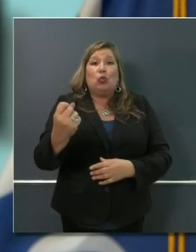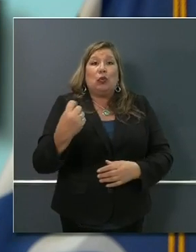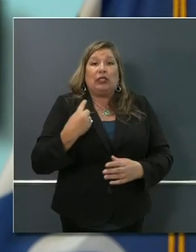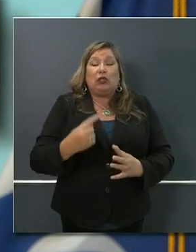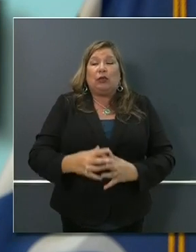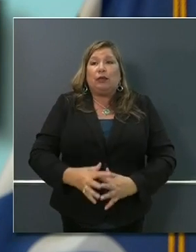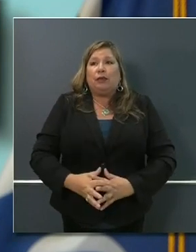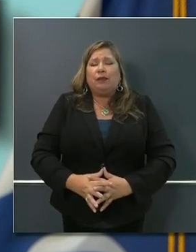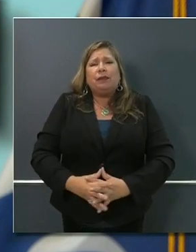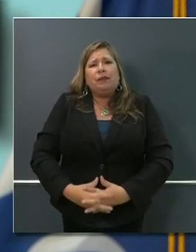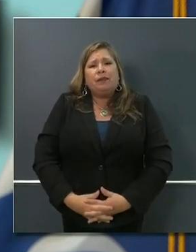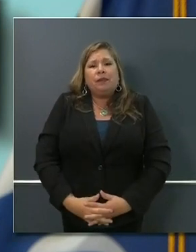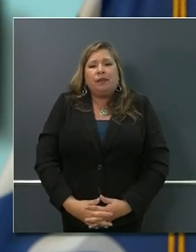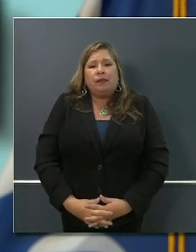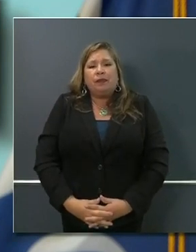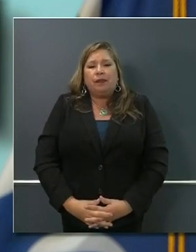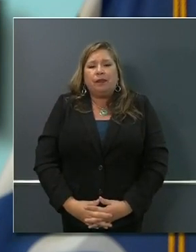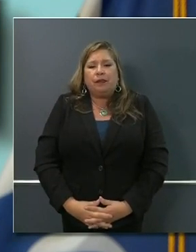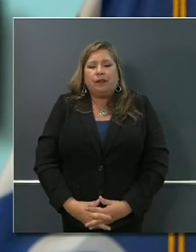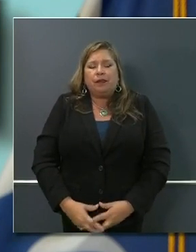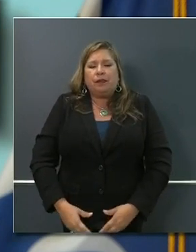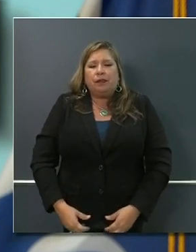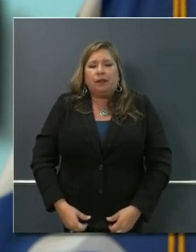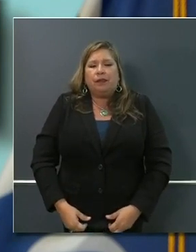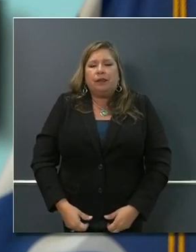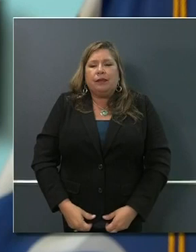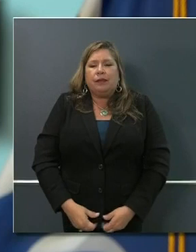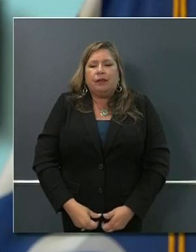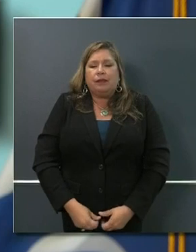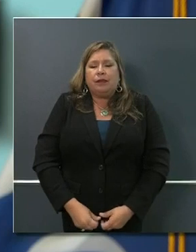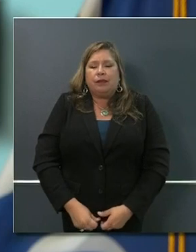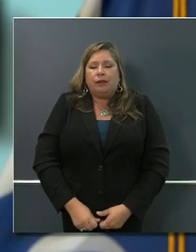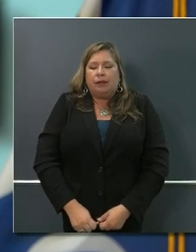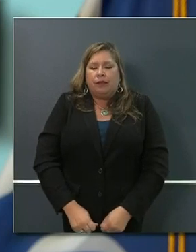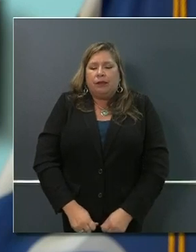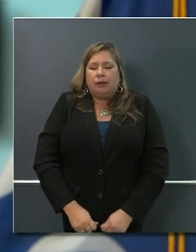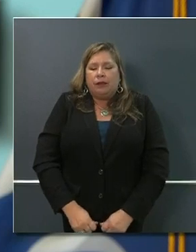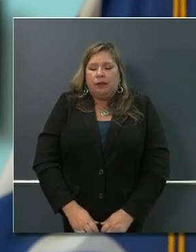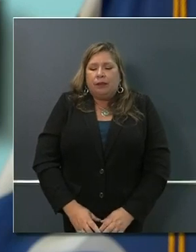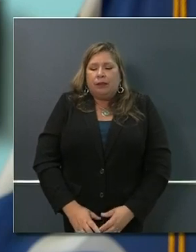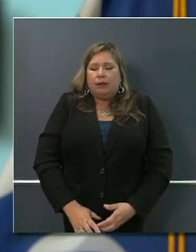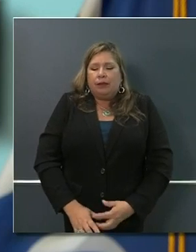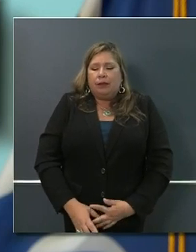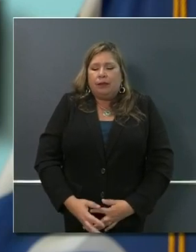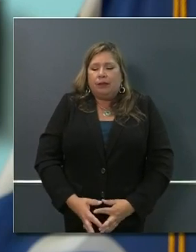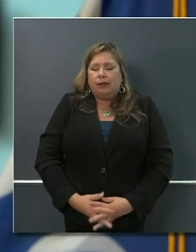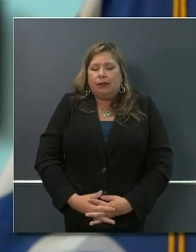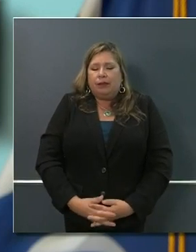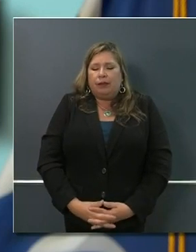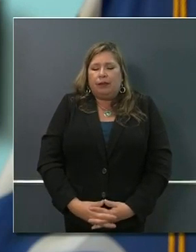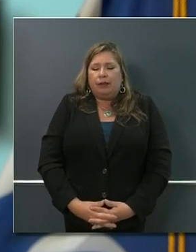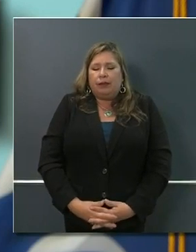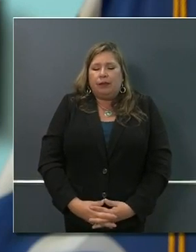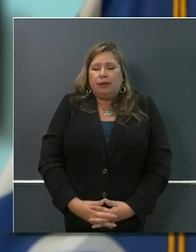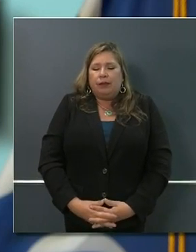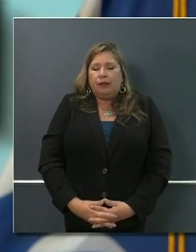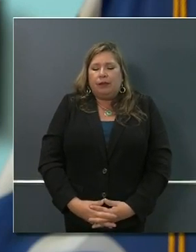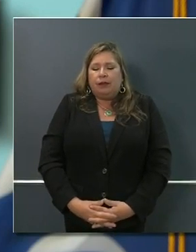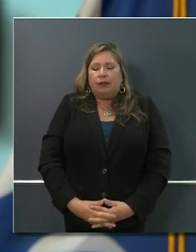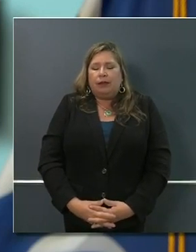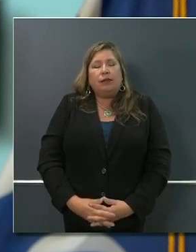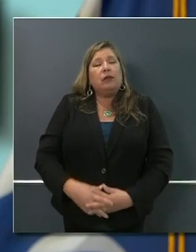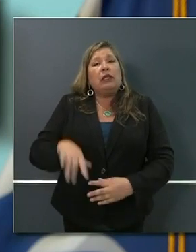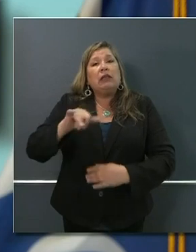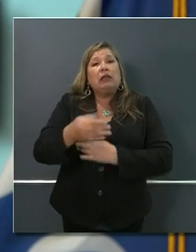Yes, good afternoon, Governor. You appeared on a morning program today where you expressed a concern for a surge if we